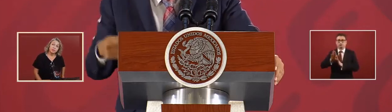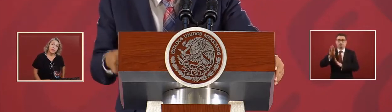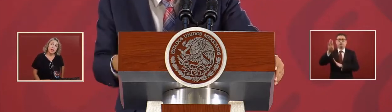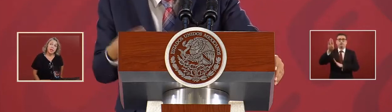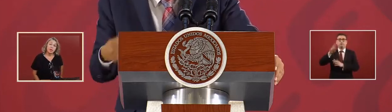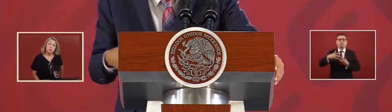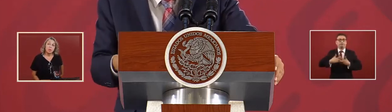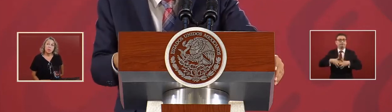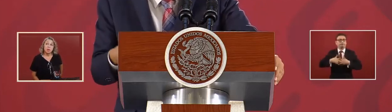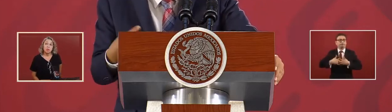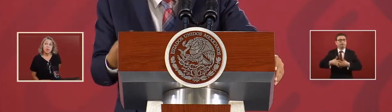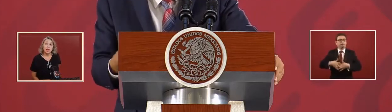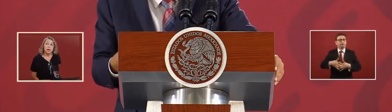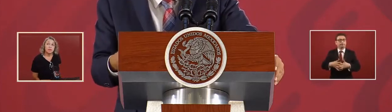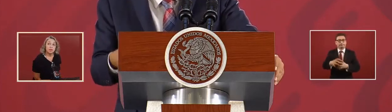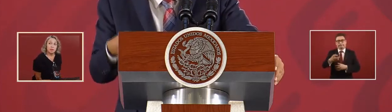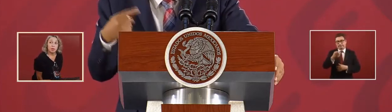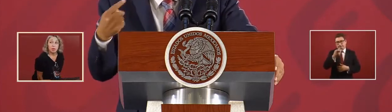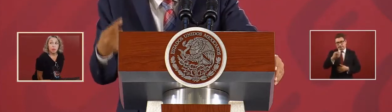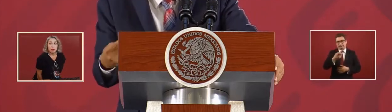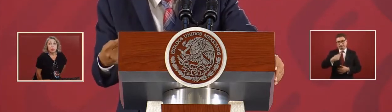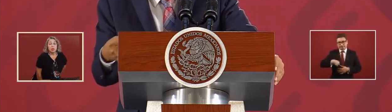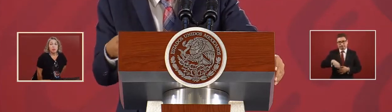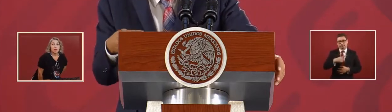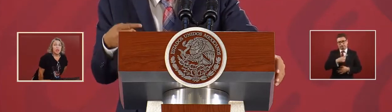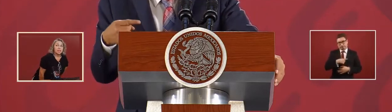as a calculation